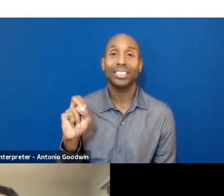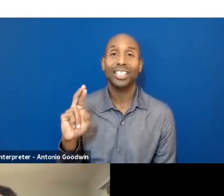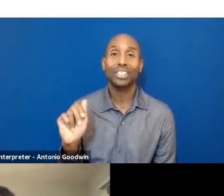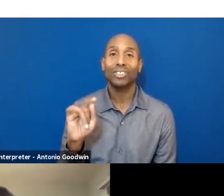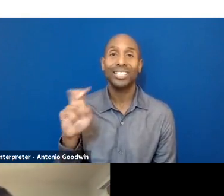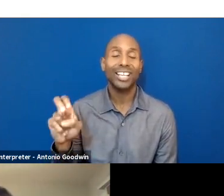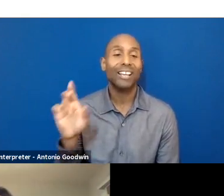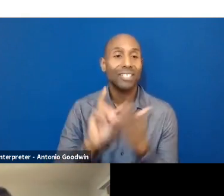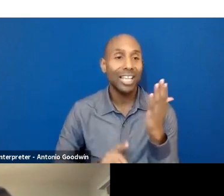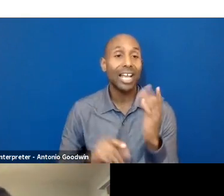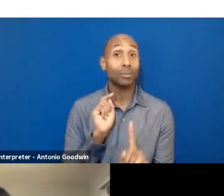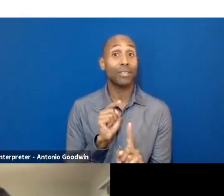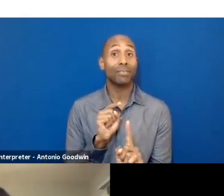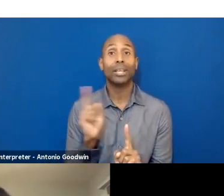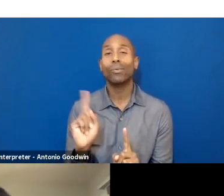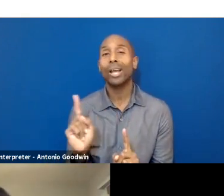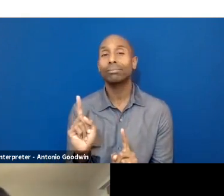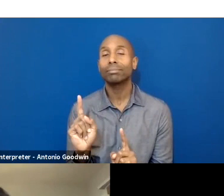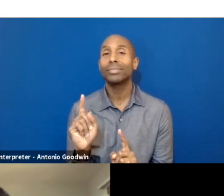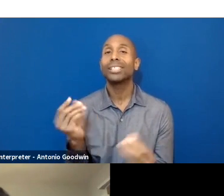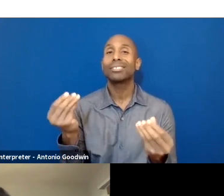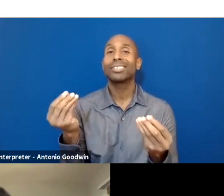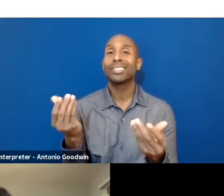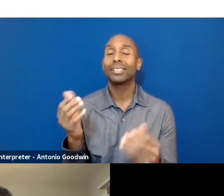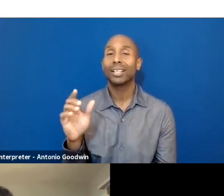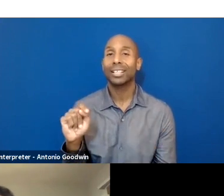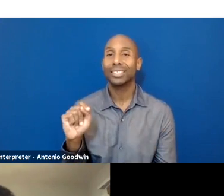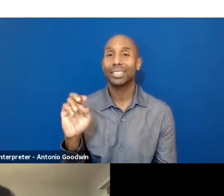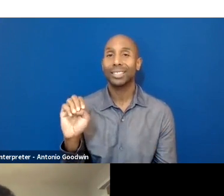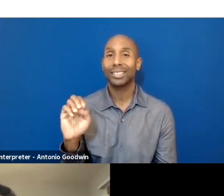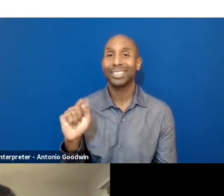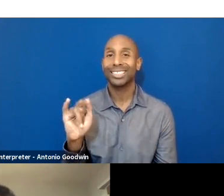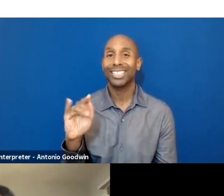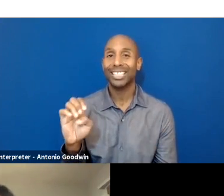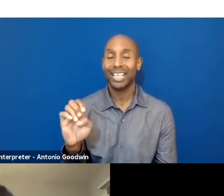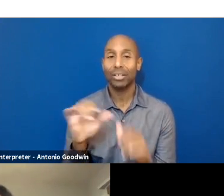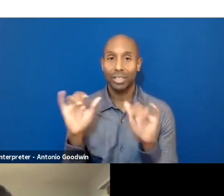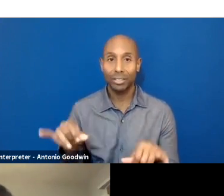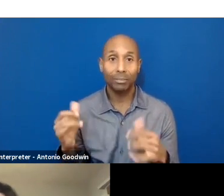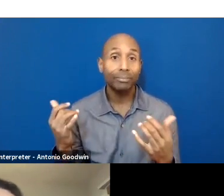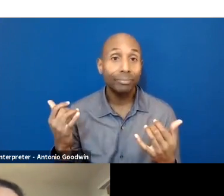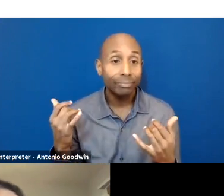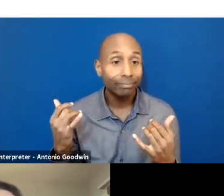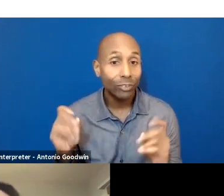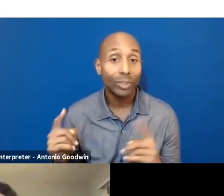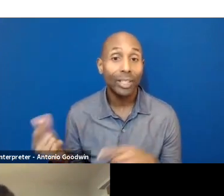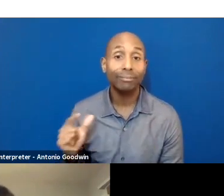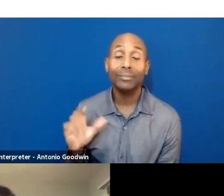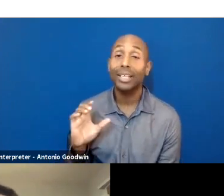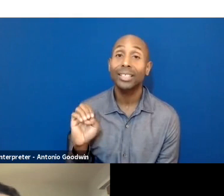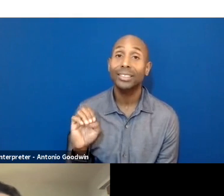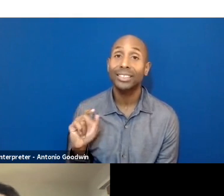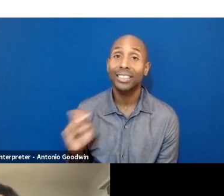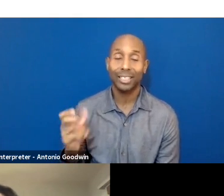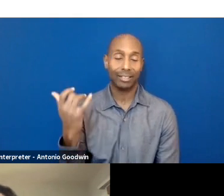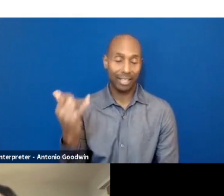Thank you so much. And so everyone, it's 12.05 PM EST, not PST, PM EST. So I'm going to